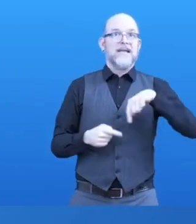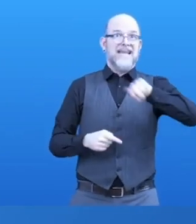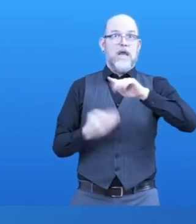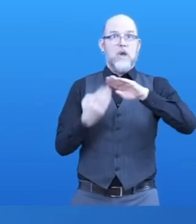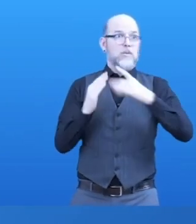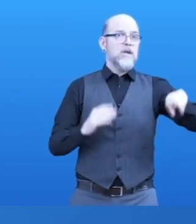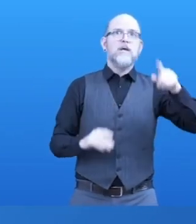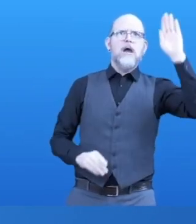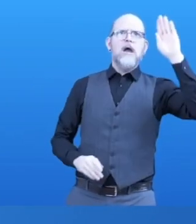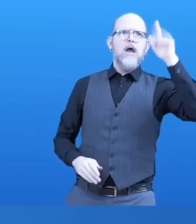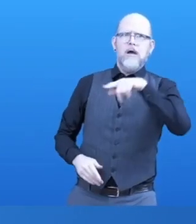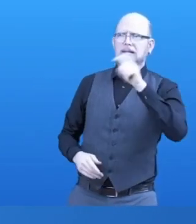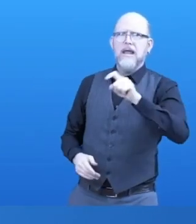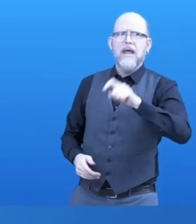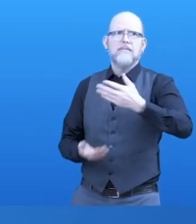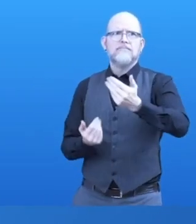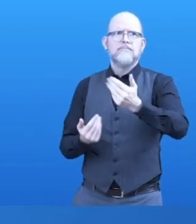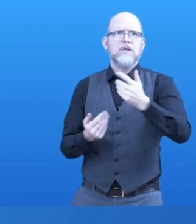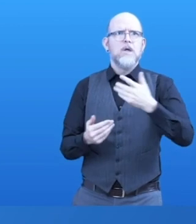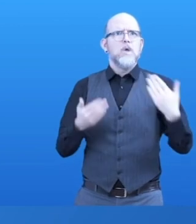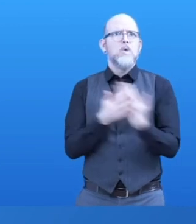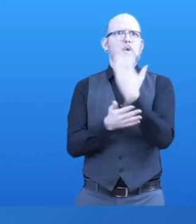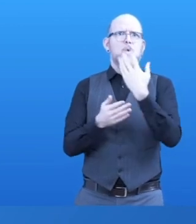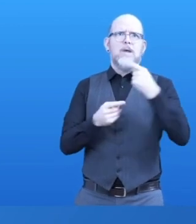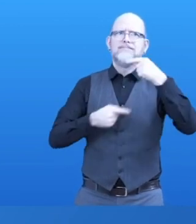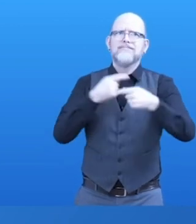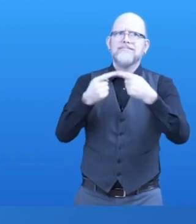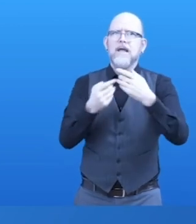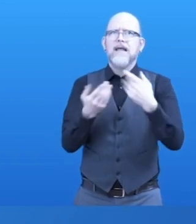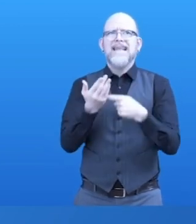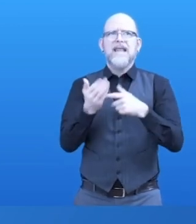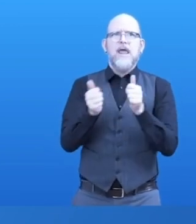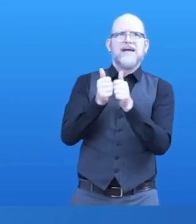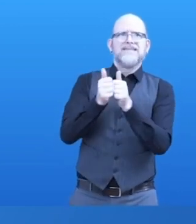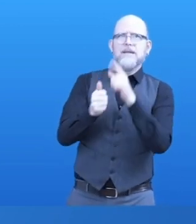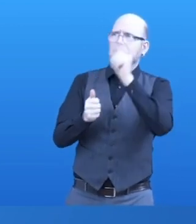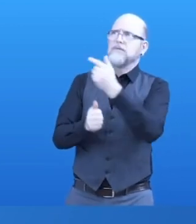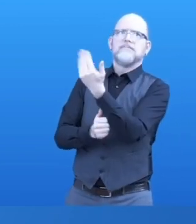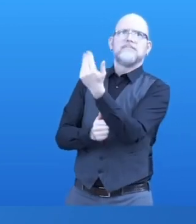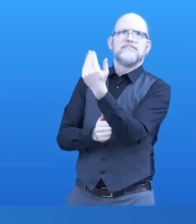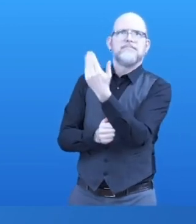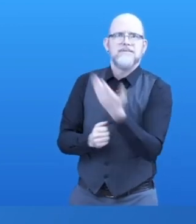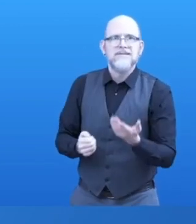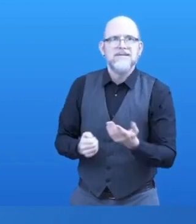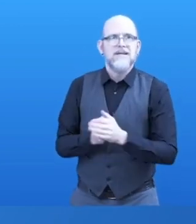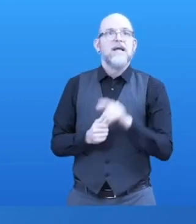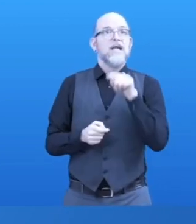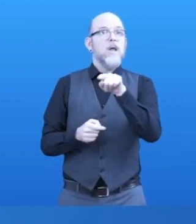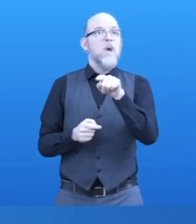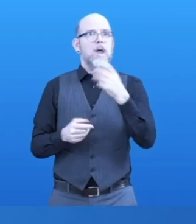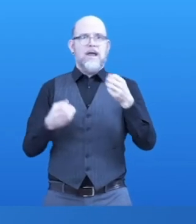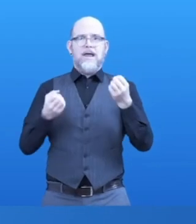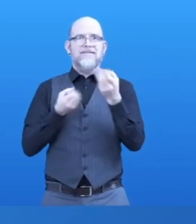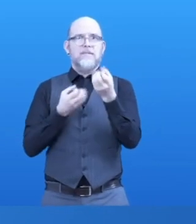to have a robust Infocom technology infrastructure in order for assistive technology to lower the barriers for persons with disabilities.